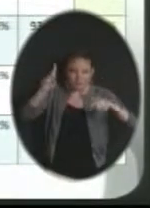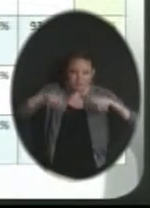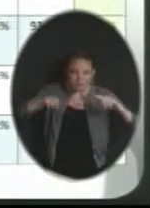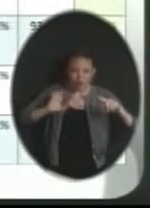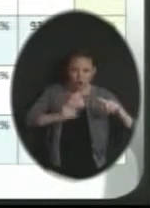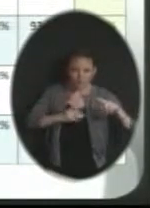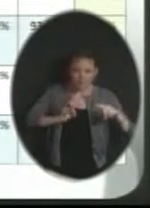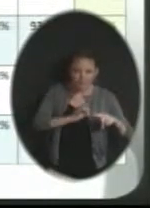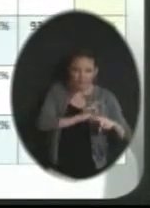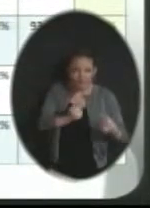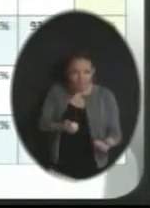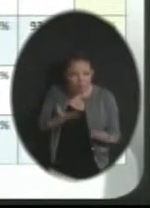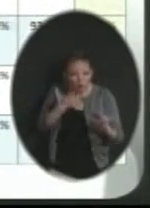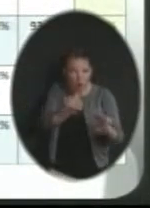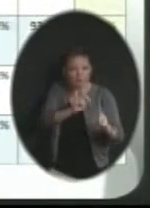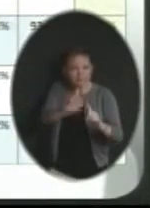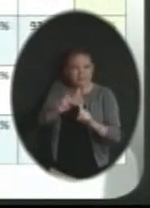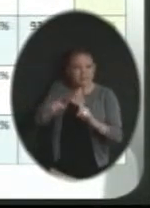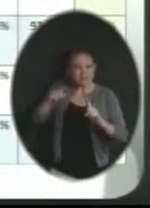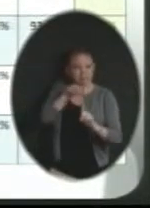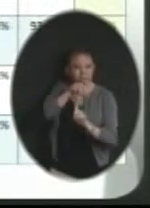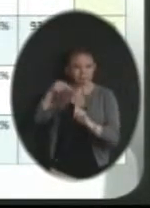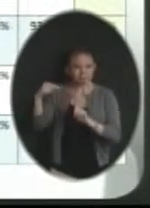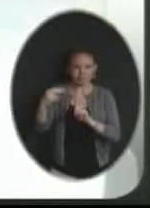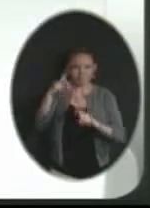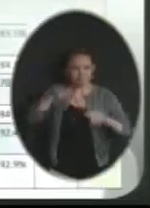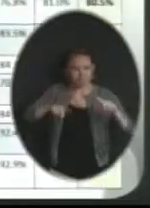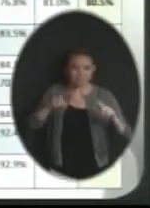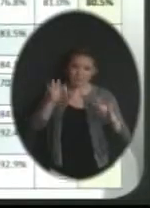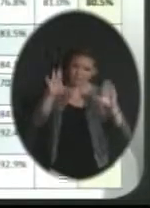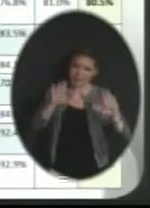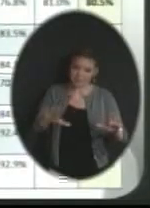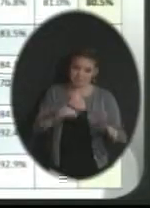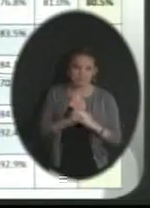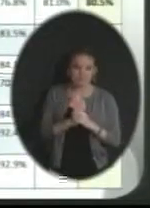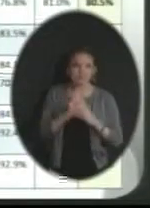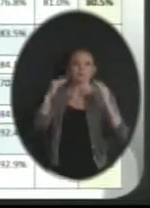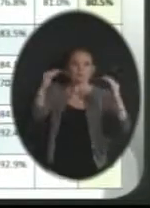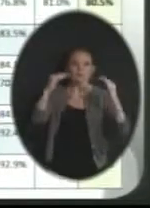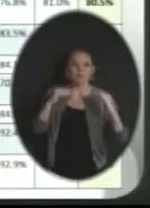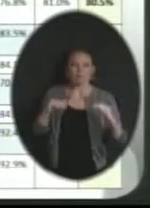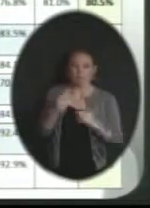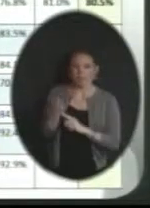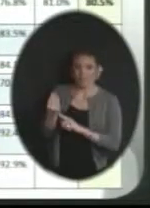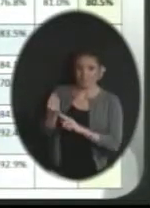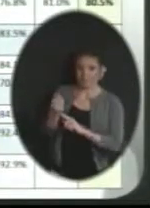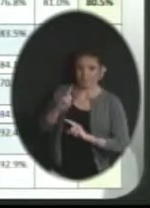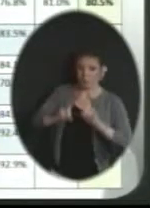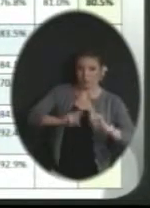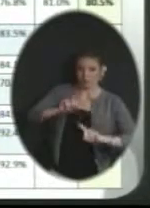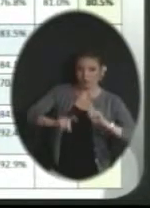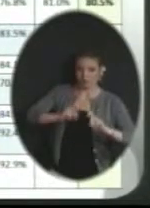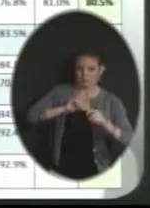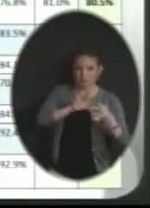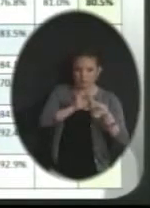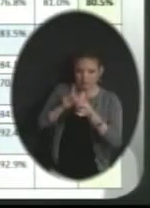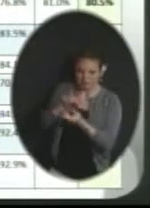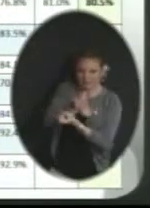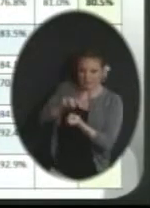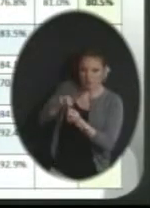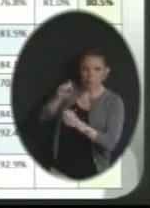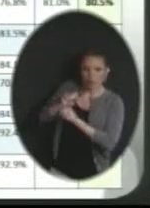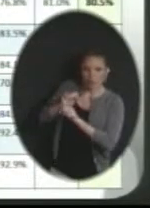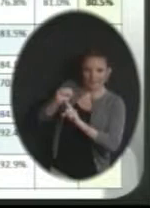members bring to the organization. So that's very strong. We have 14 questions that we ask about the specific work